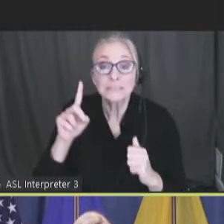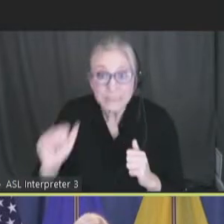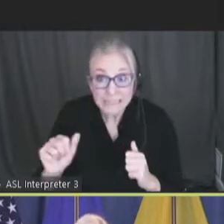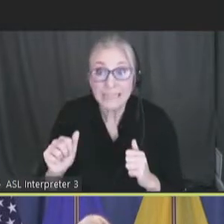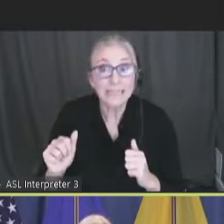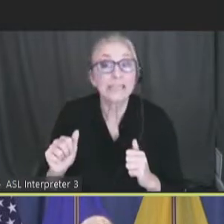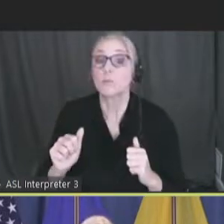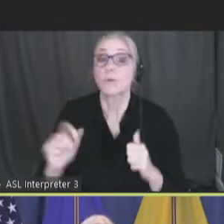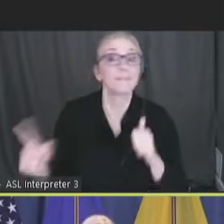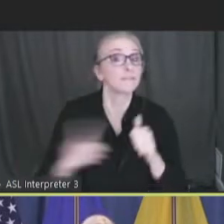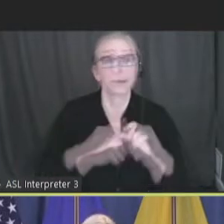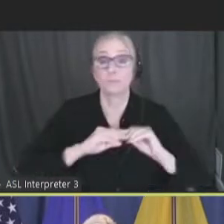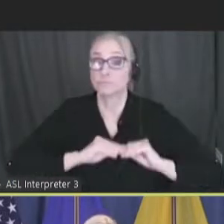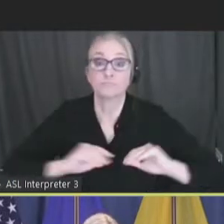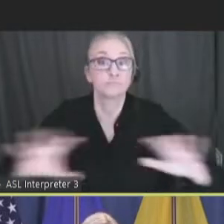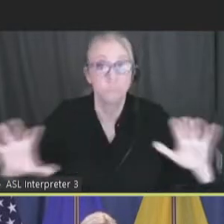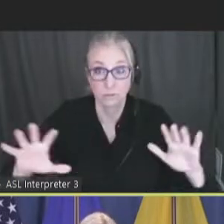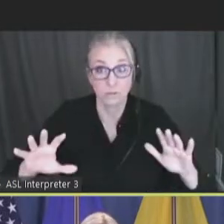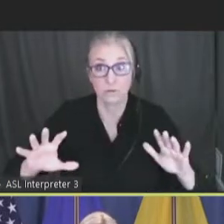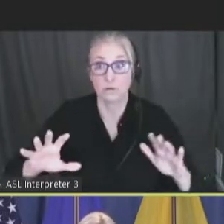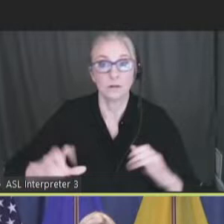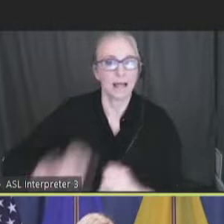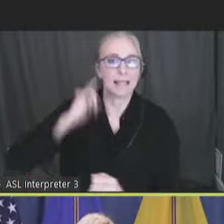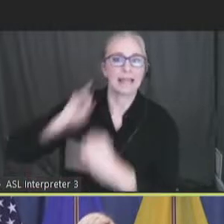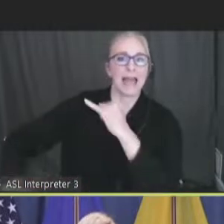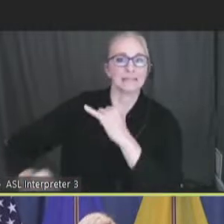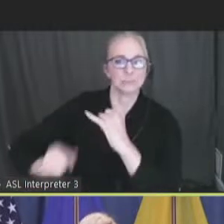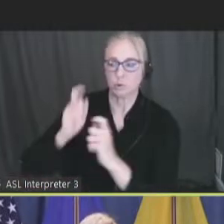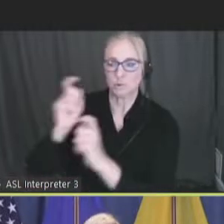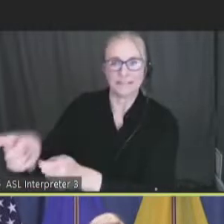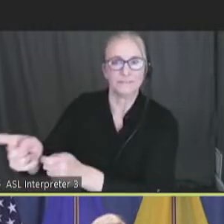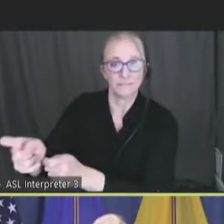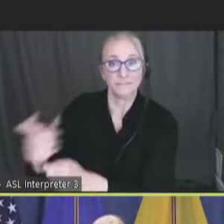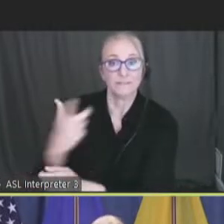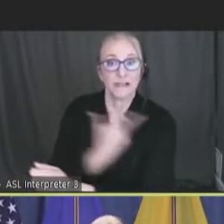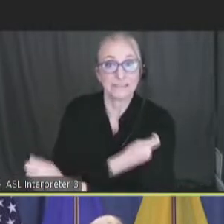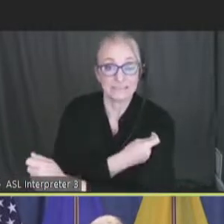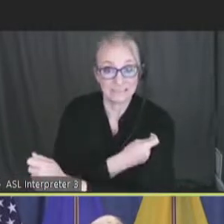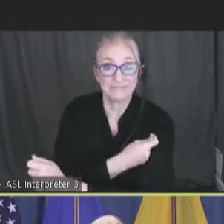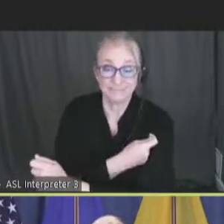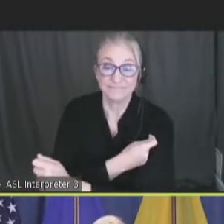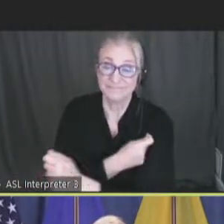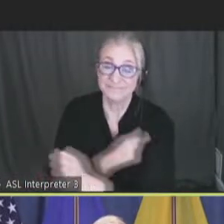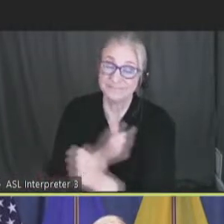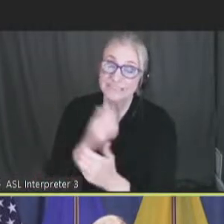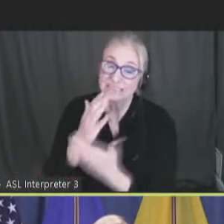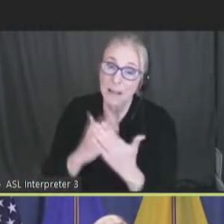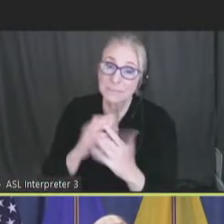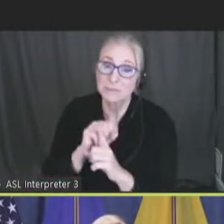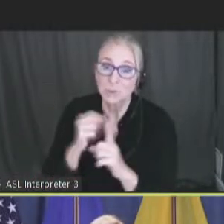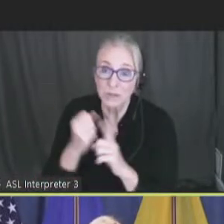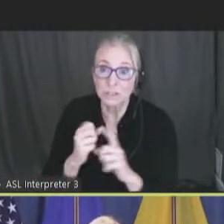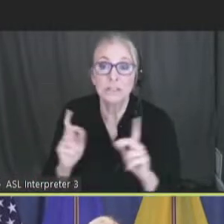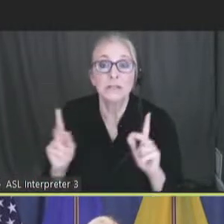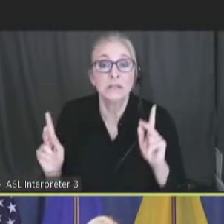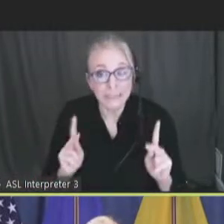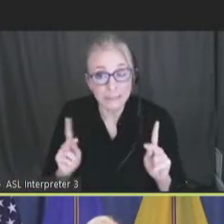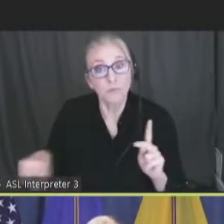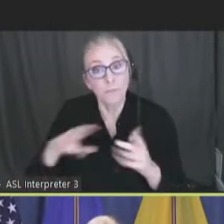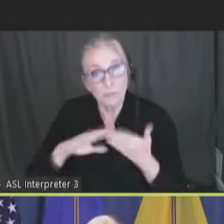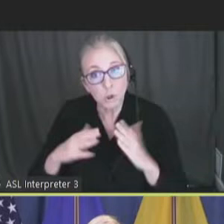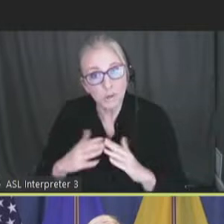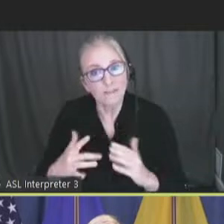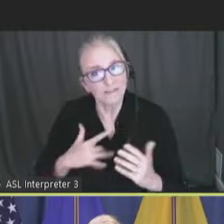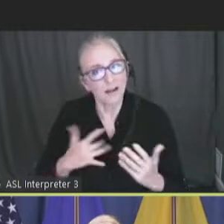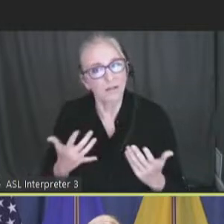rollout of COVID-19 vaccines were at the bottom of the pile in certain instances. And people from the community felt